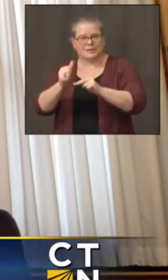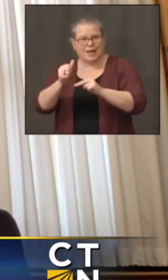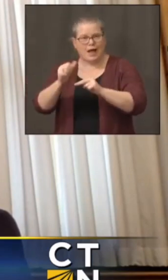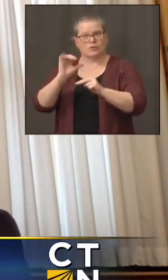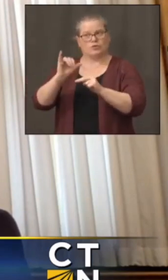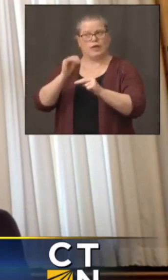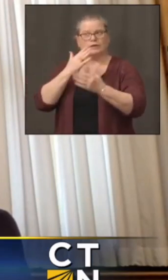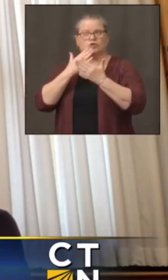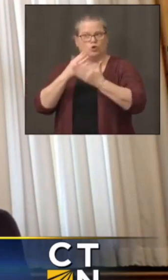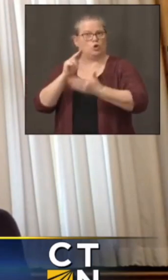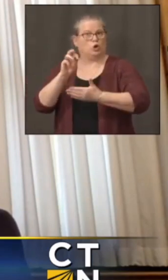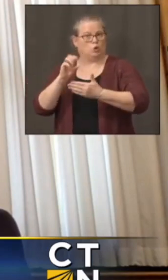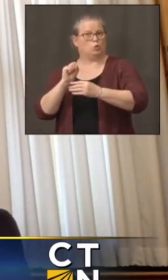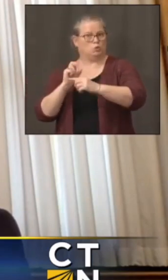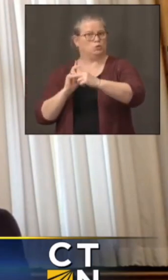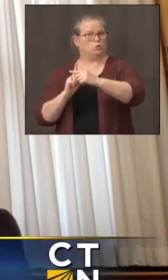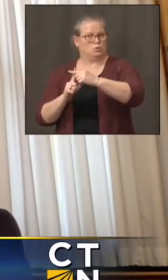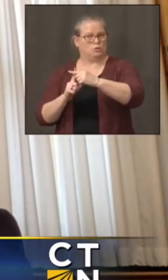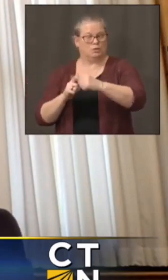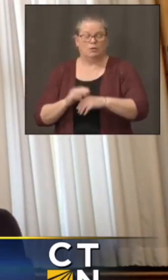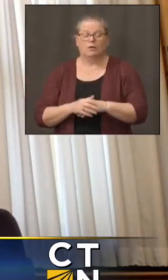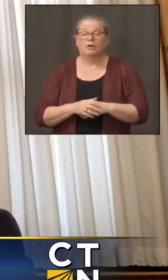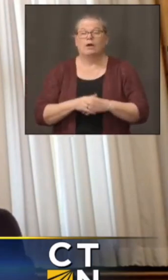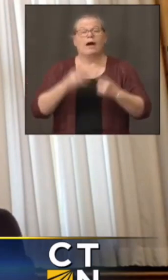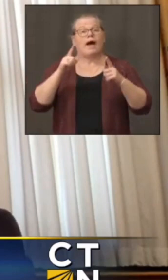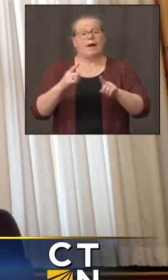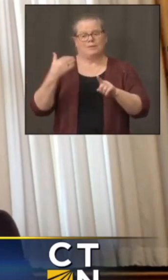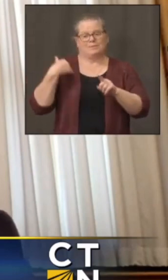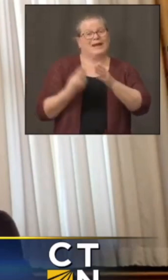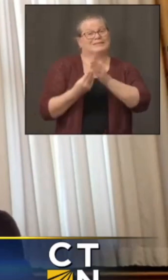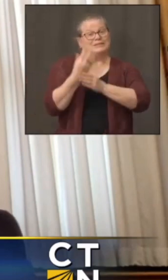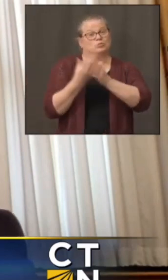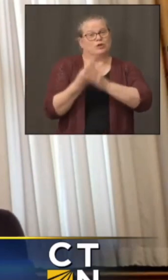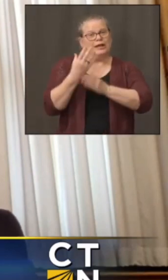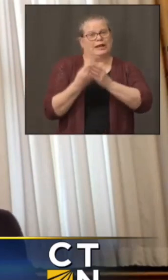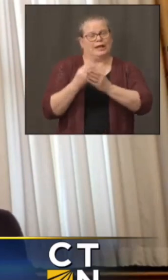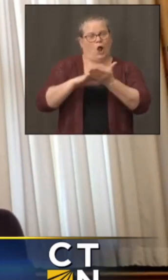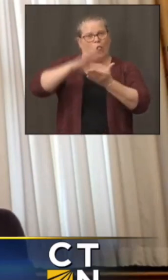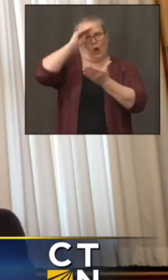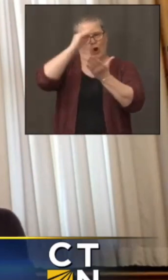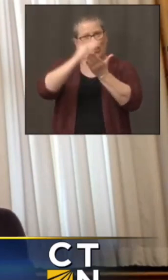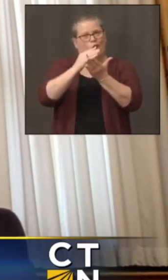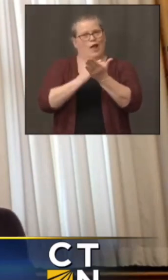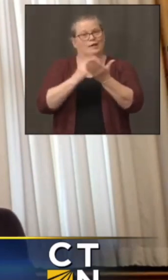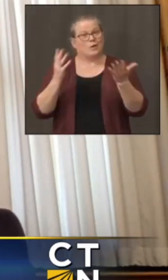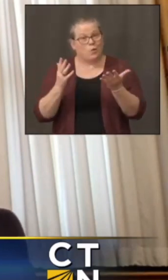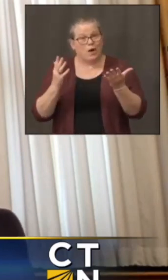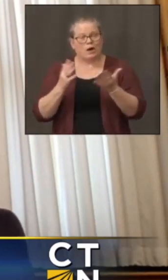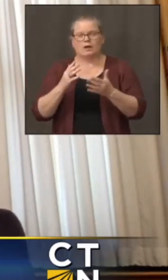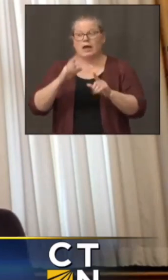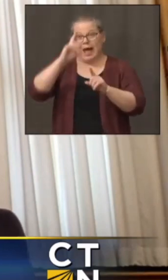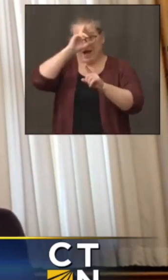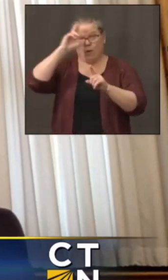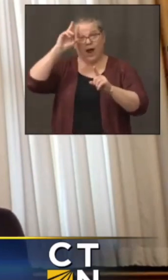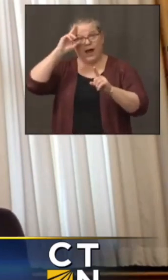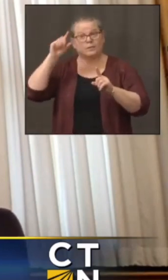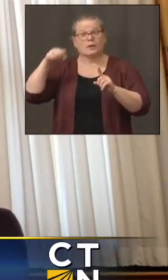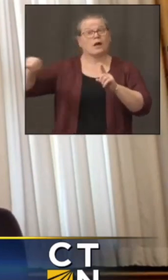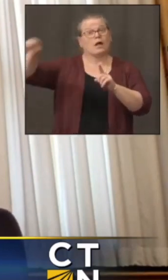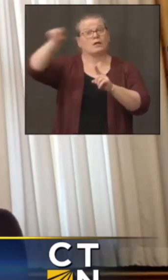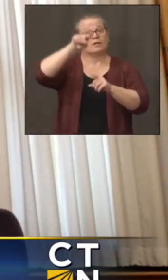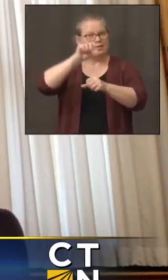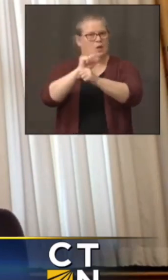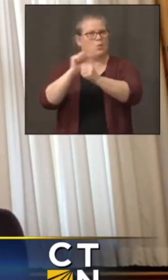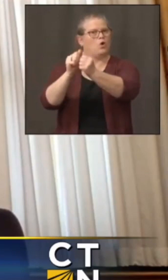one of the other important lessons that we learned back in the spring was that our hospitals work together very well, both the big